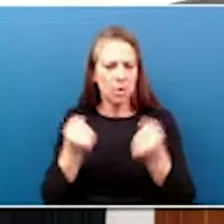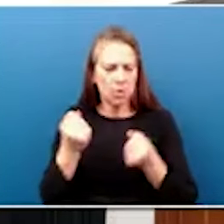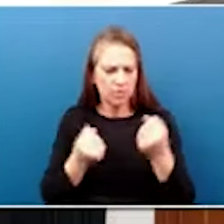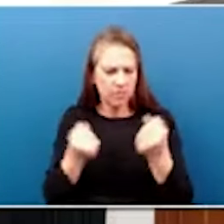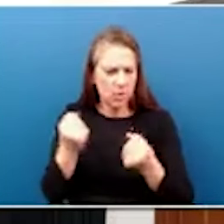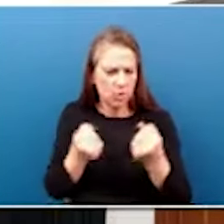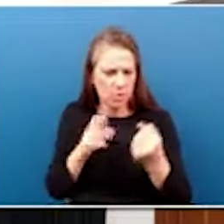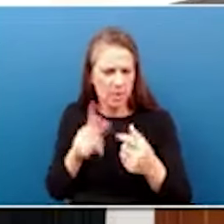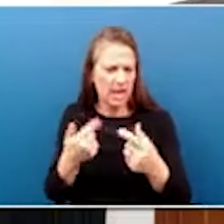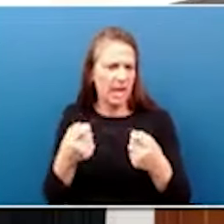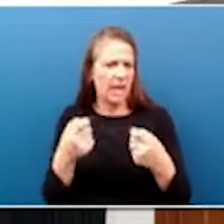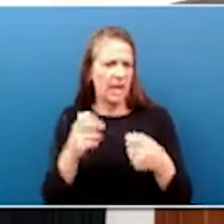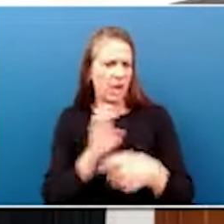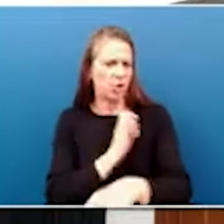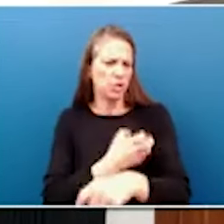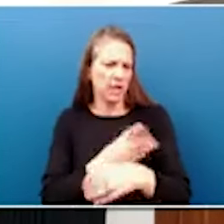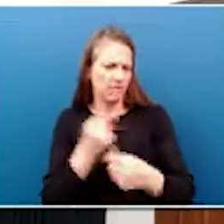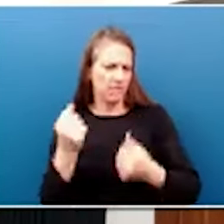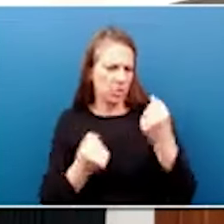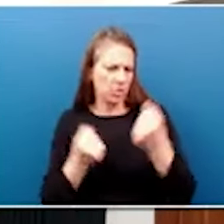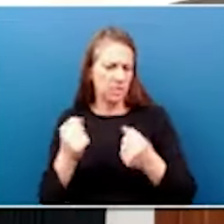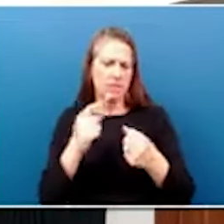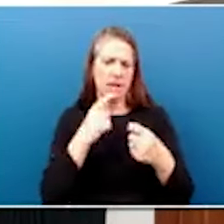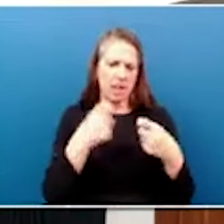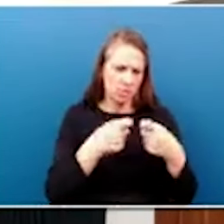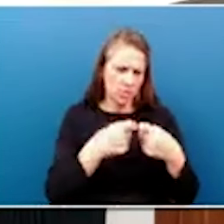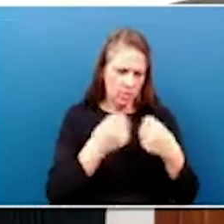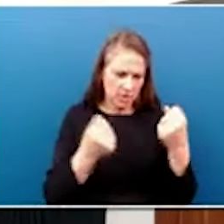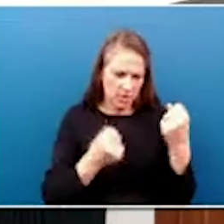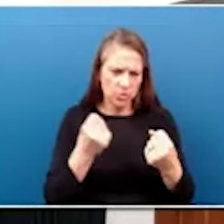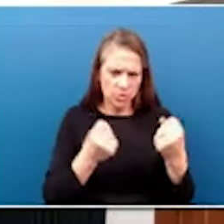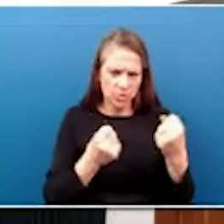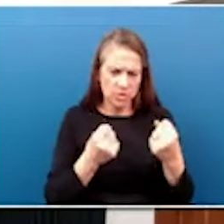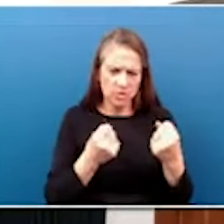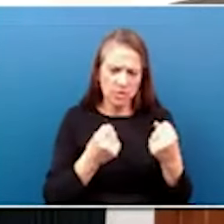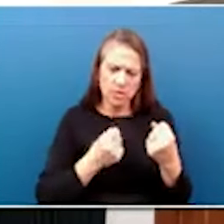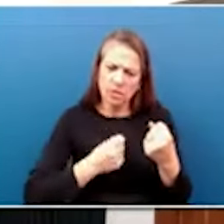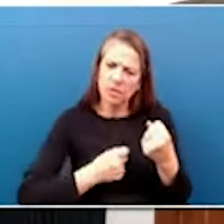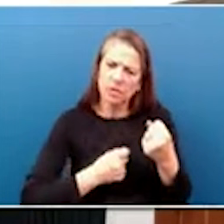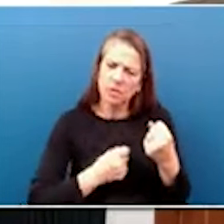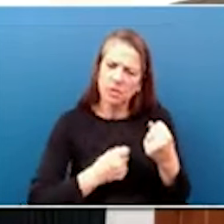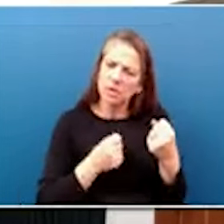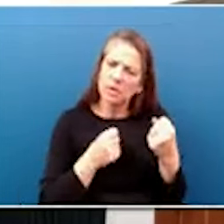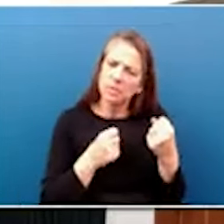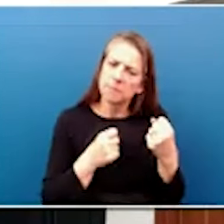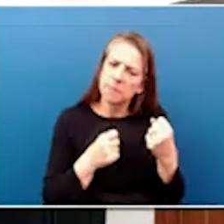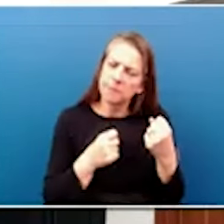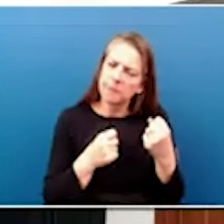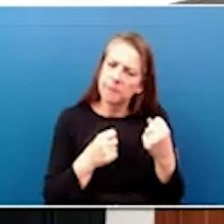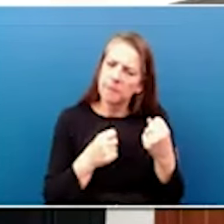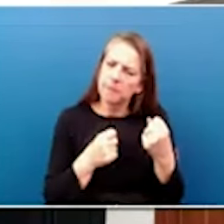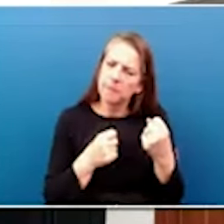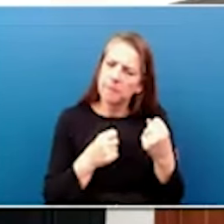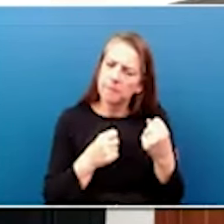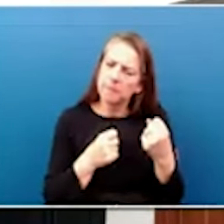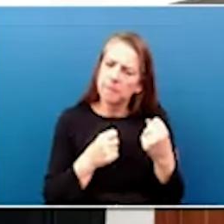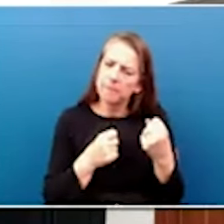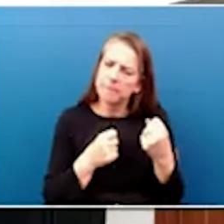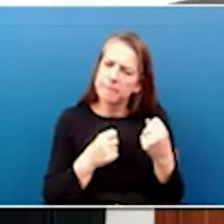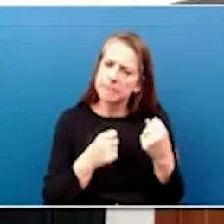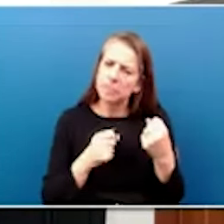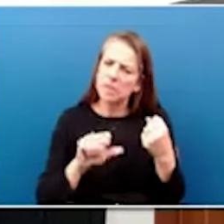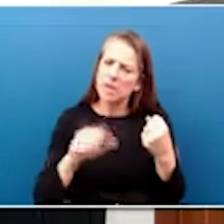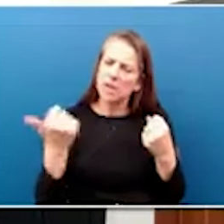to, you know, be electric based off of, you know, the curbing of greenhouse gas emissions from vehicles. Another would